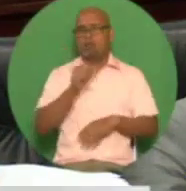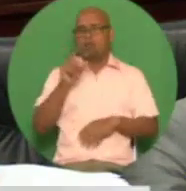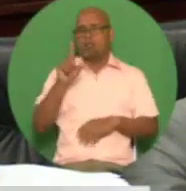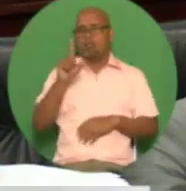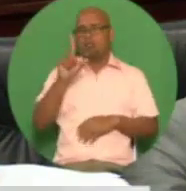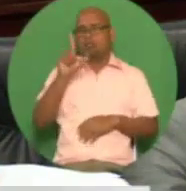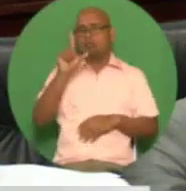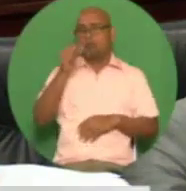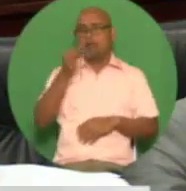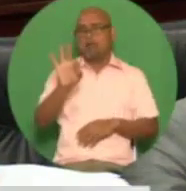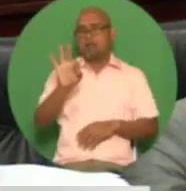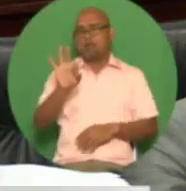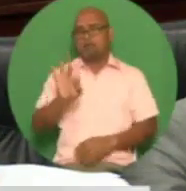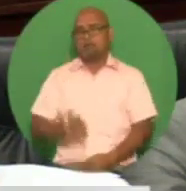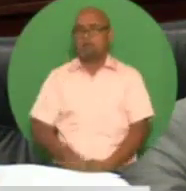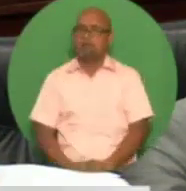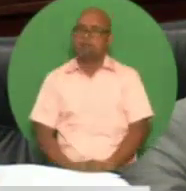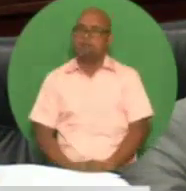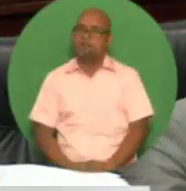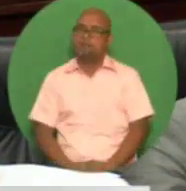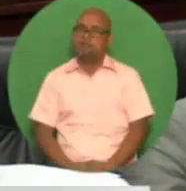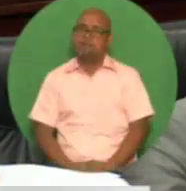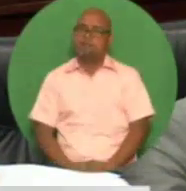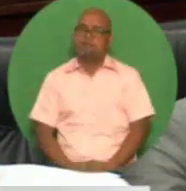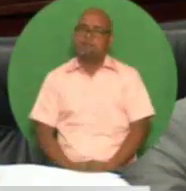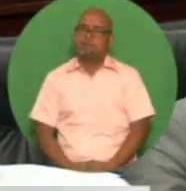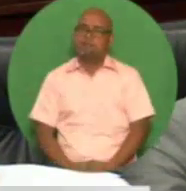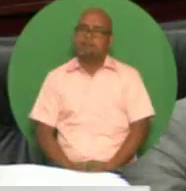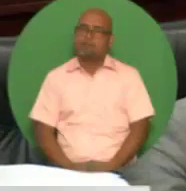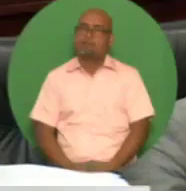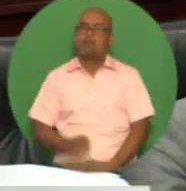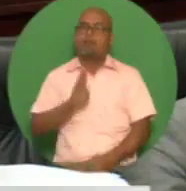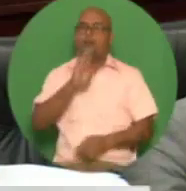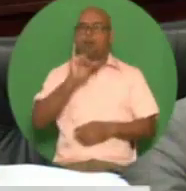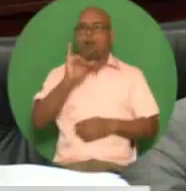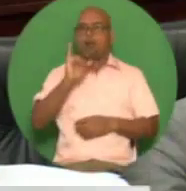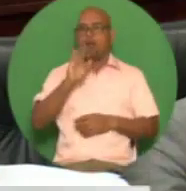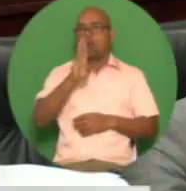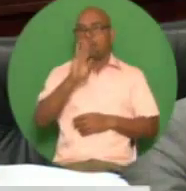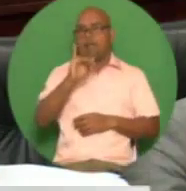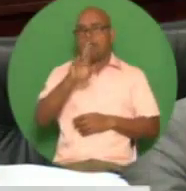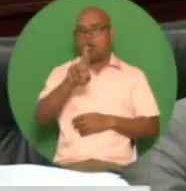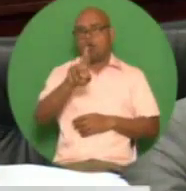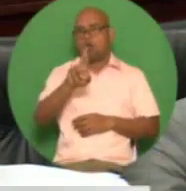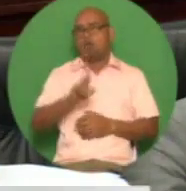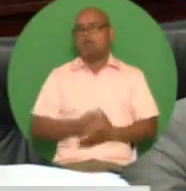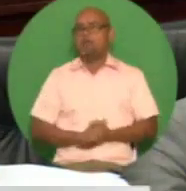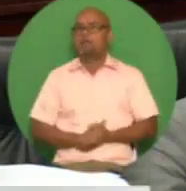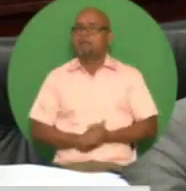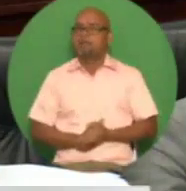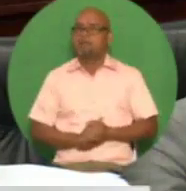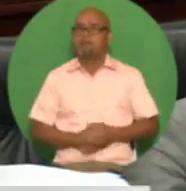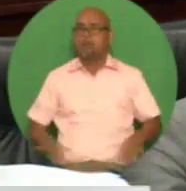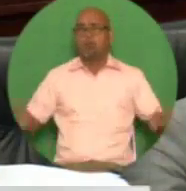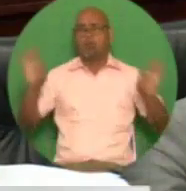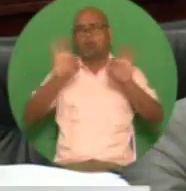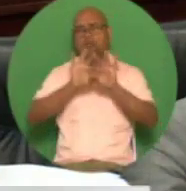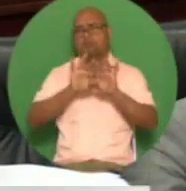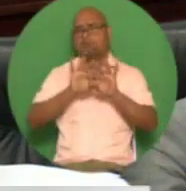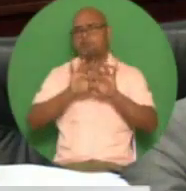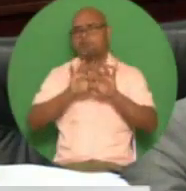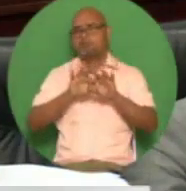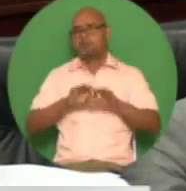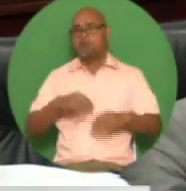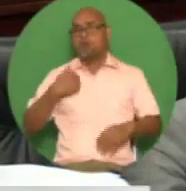compliance with the board of inland revenue madam speaker in keeping with the modernization of